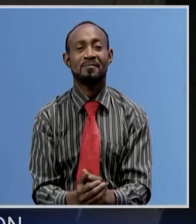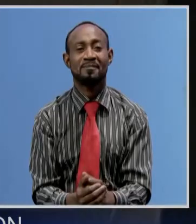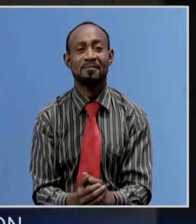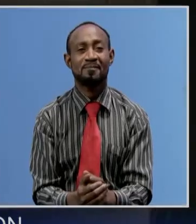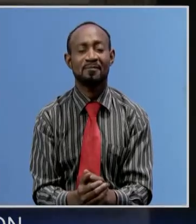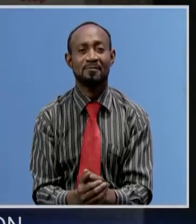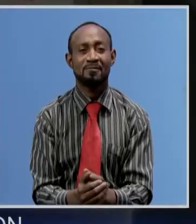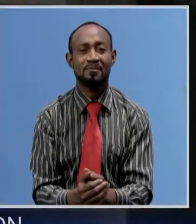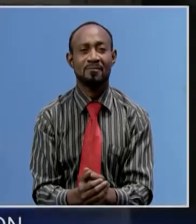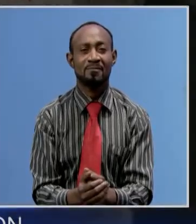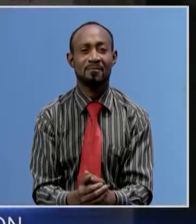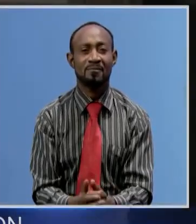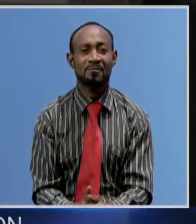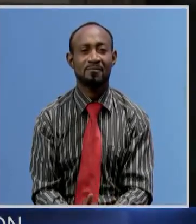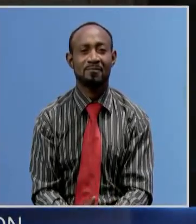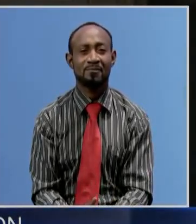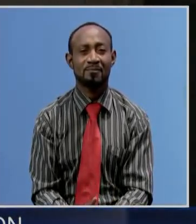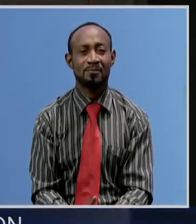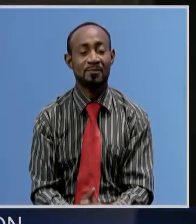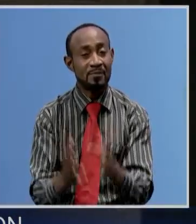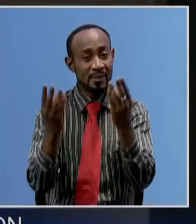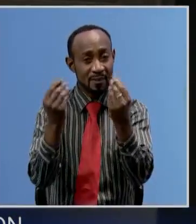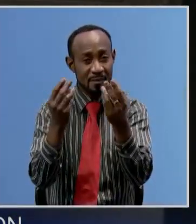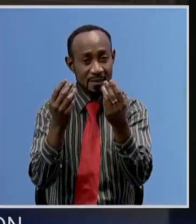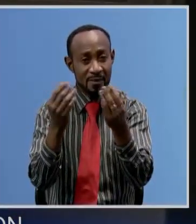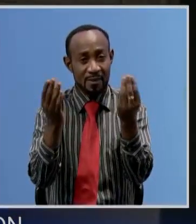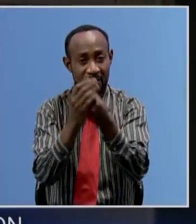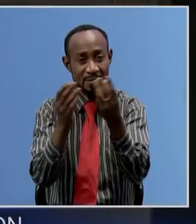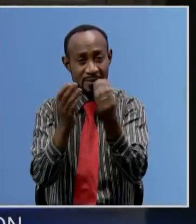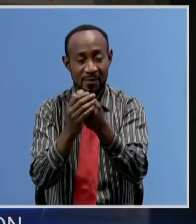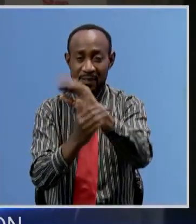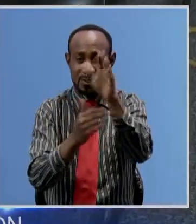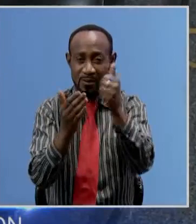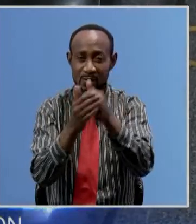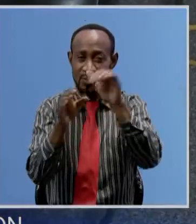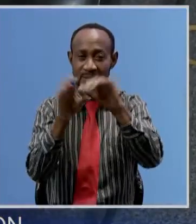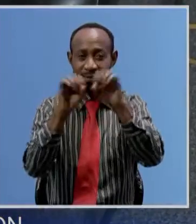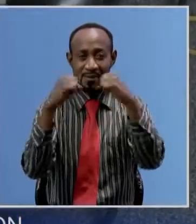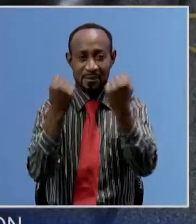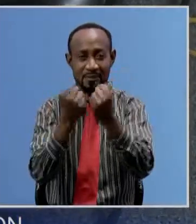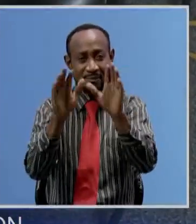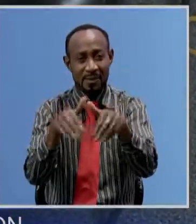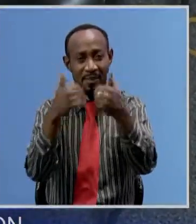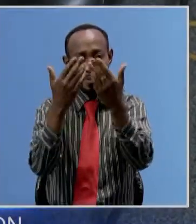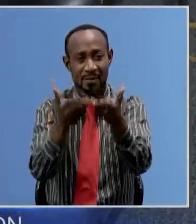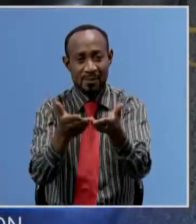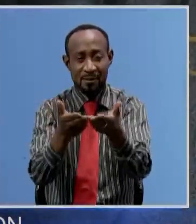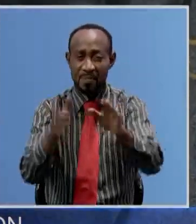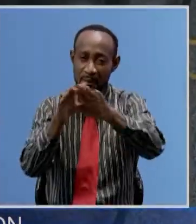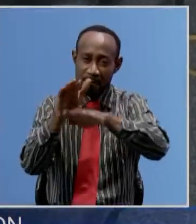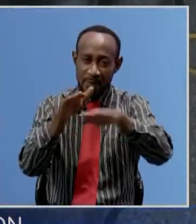financial inclusion ends at including everybody in society by giving them basic